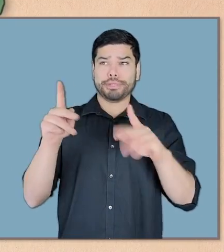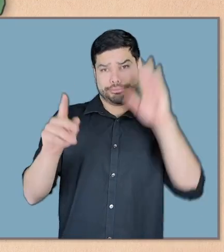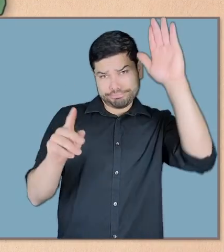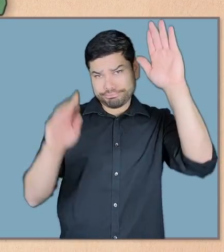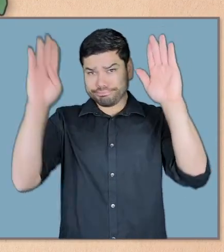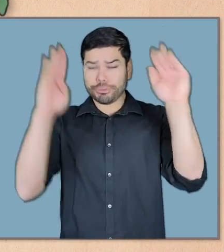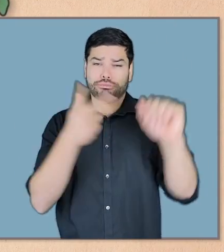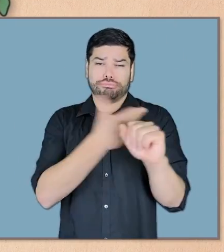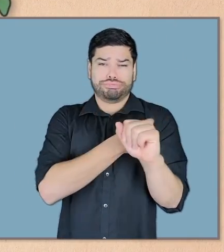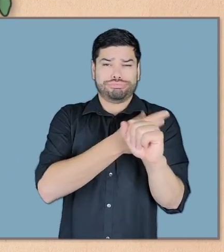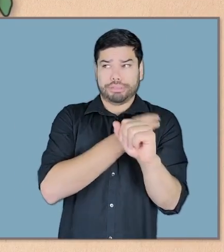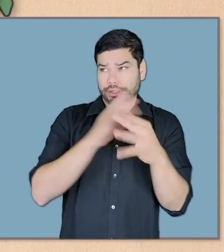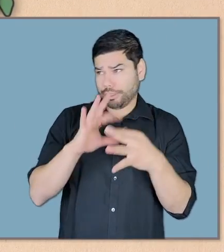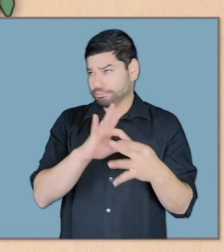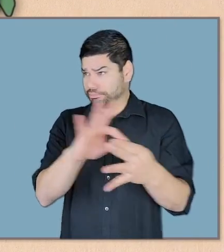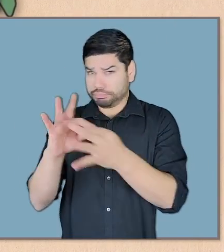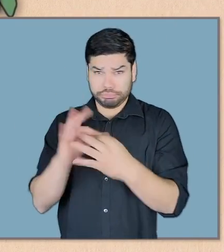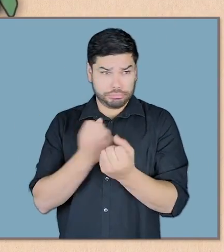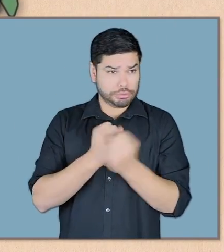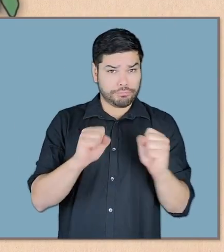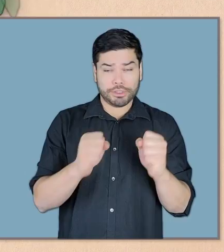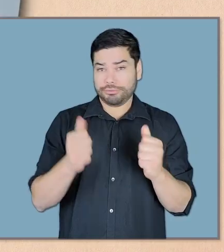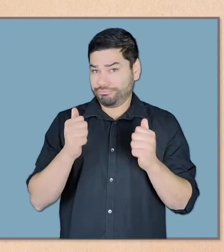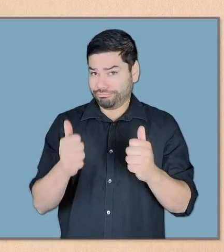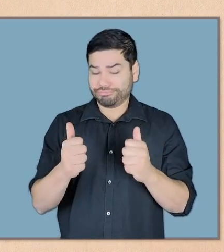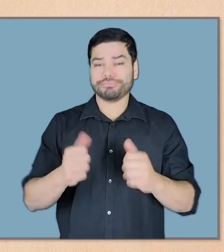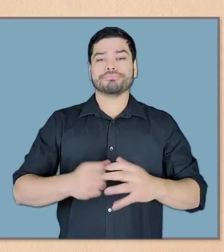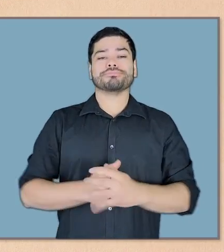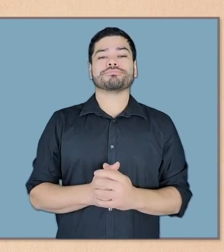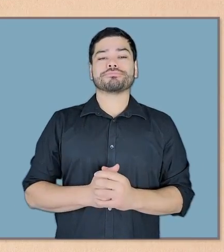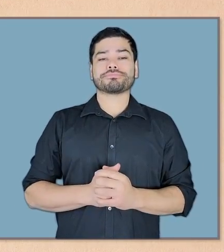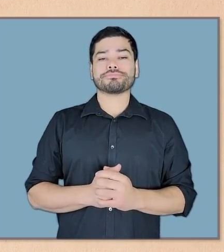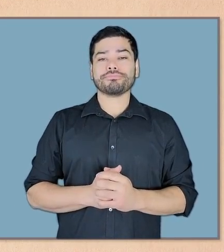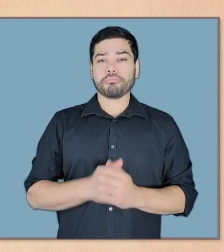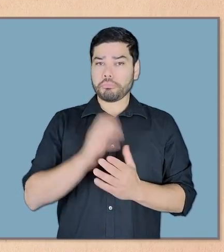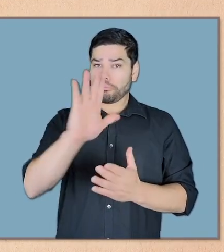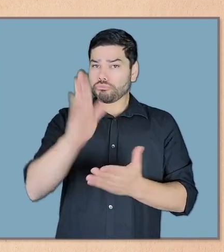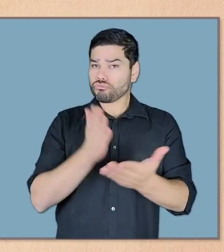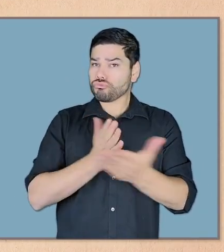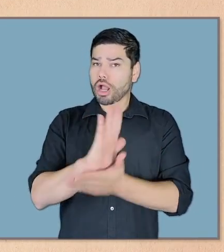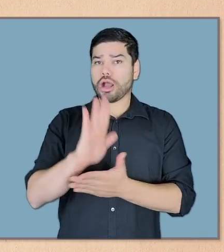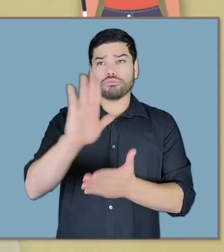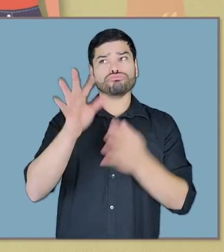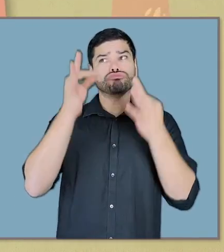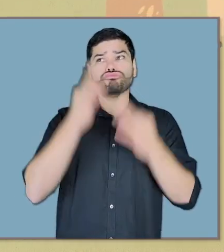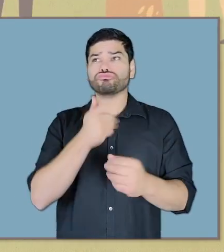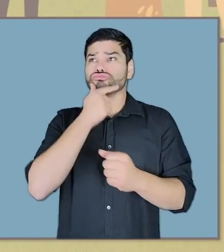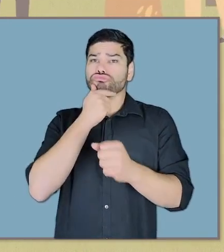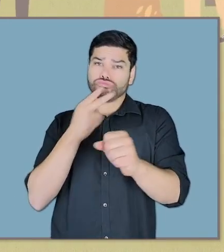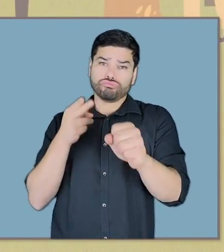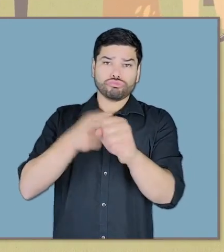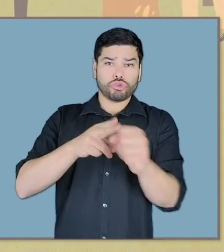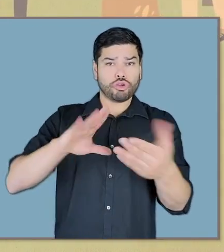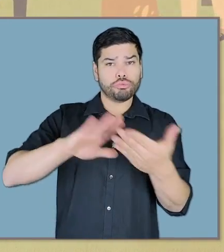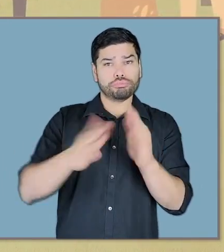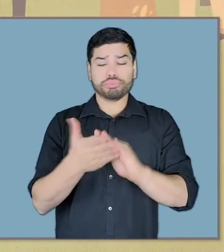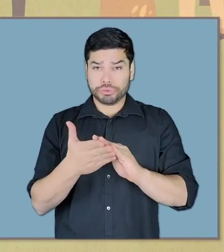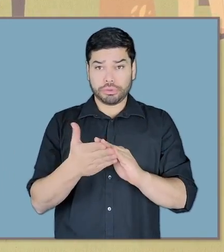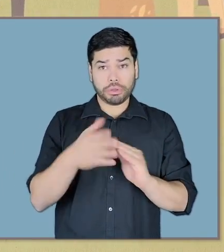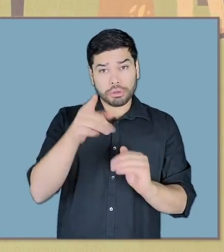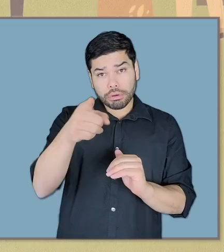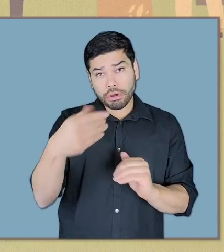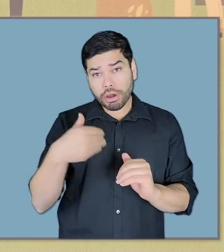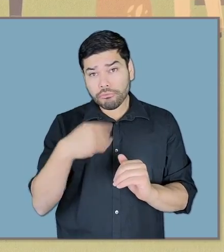millions of people around the world have been vaccinated safely and have done their part to keep others healthy. You have the right to join them and